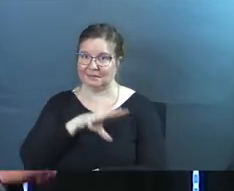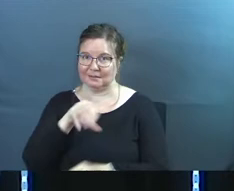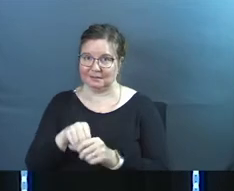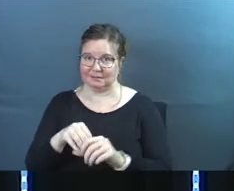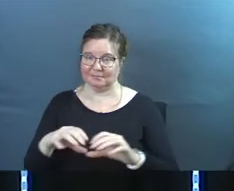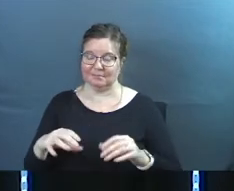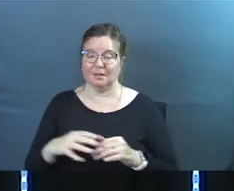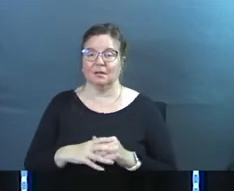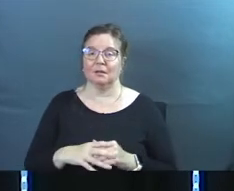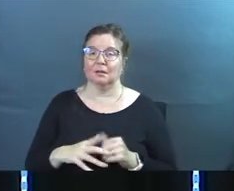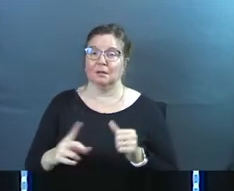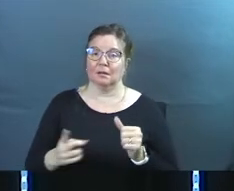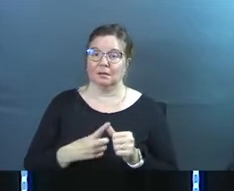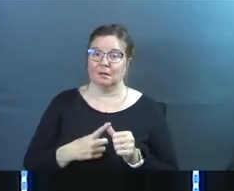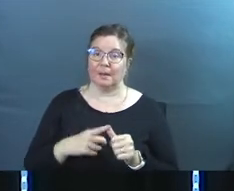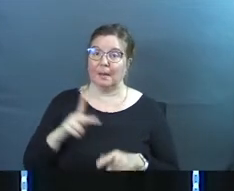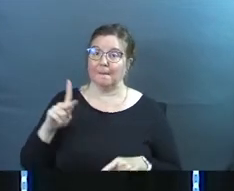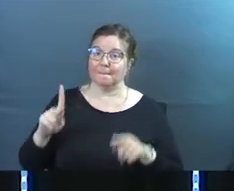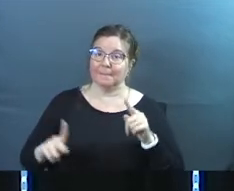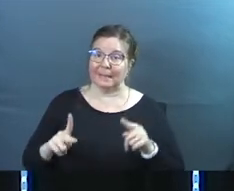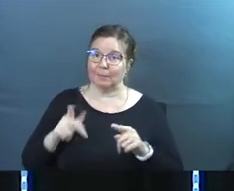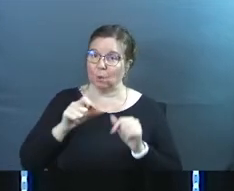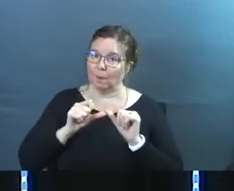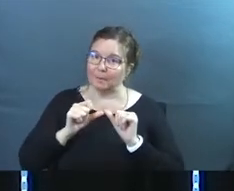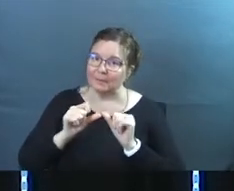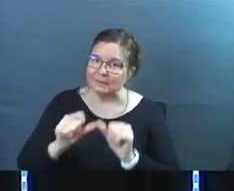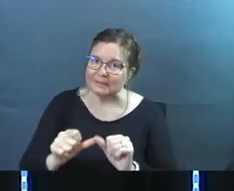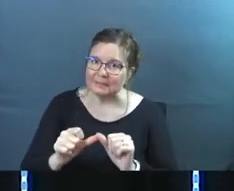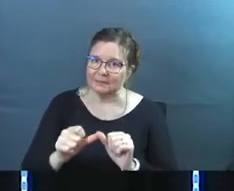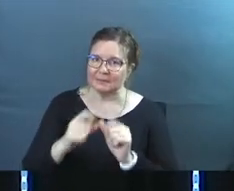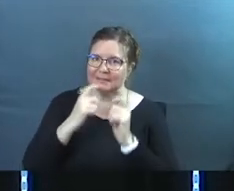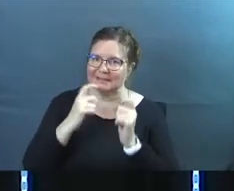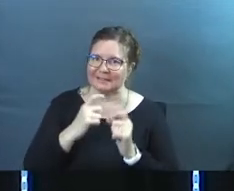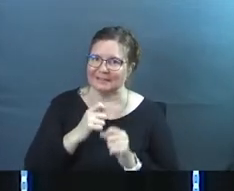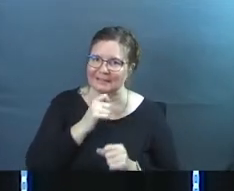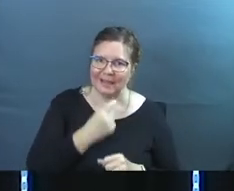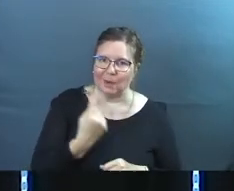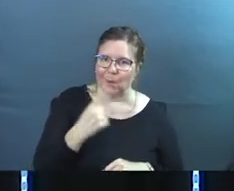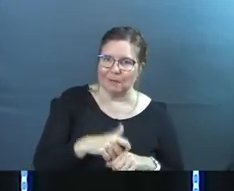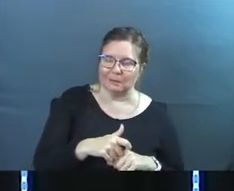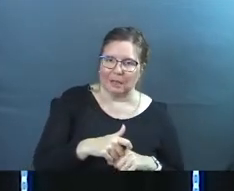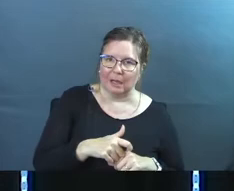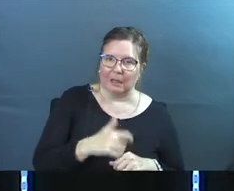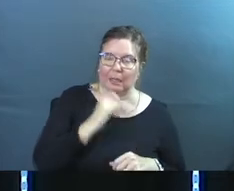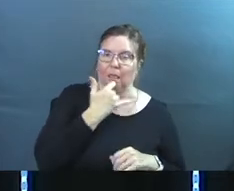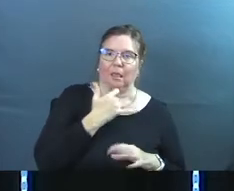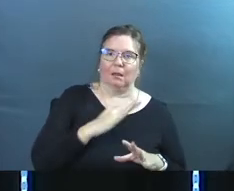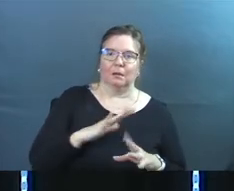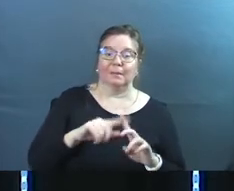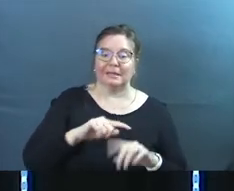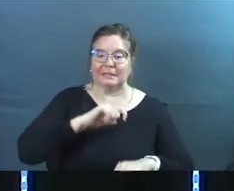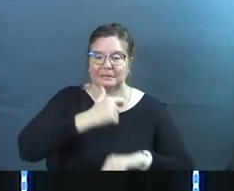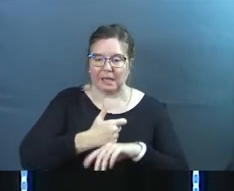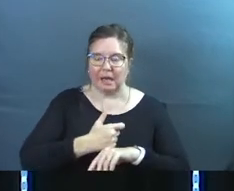people number one this is people who persist in sin this is this established pattern